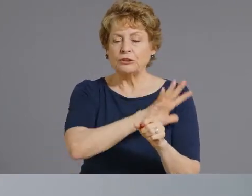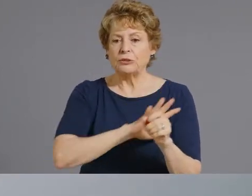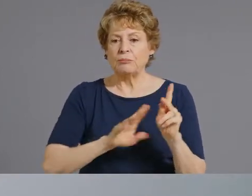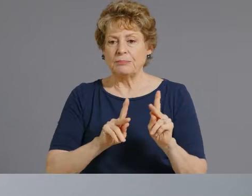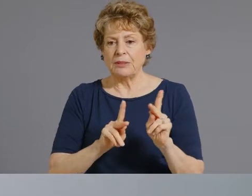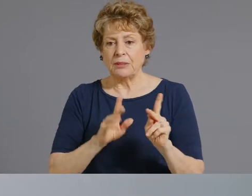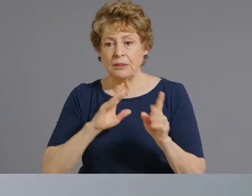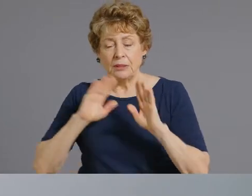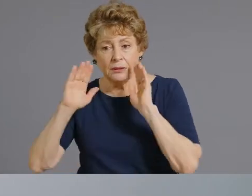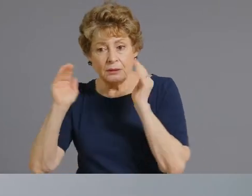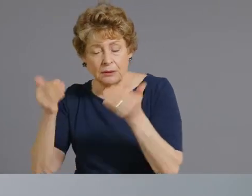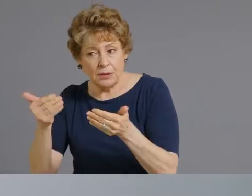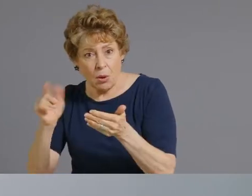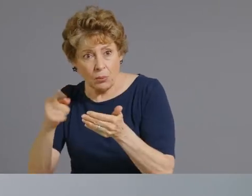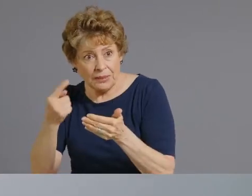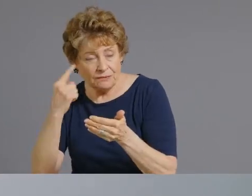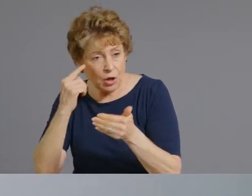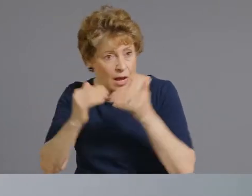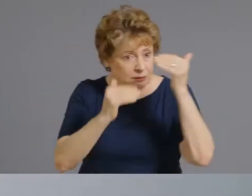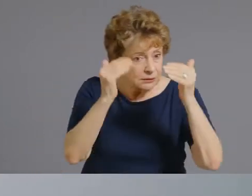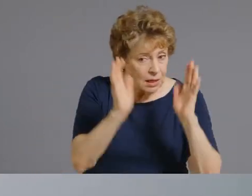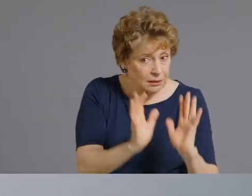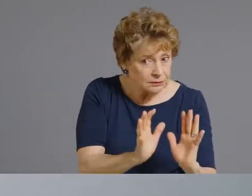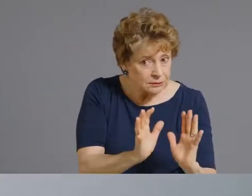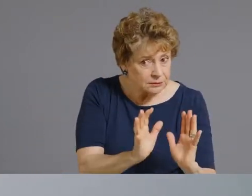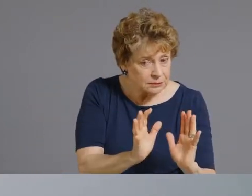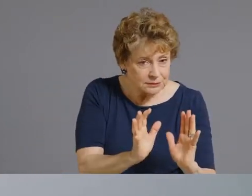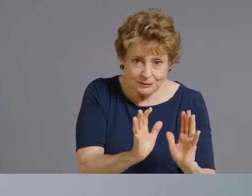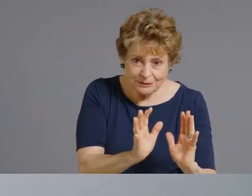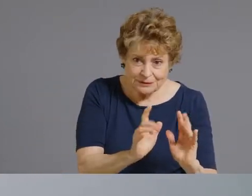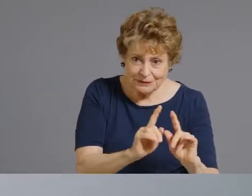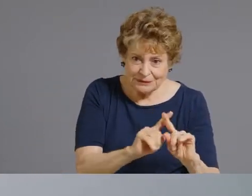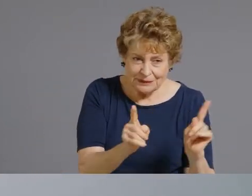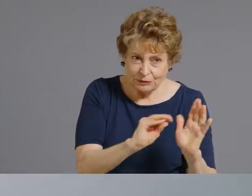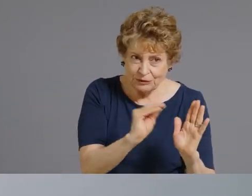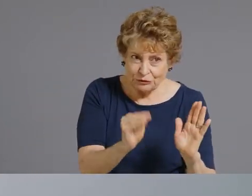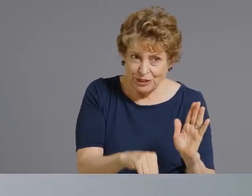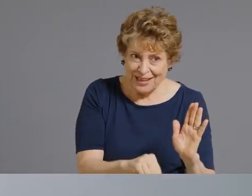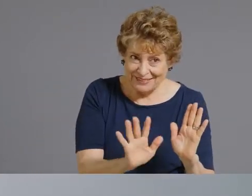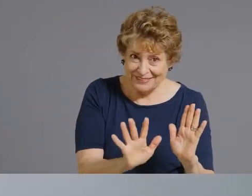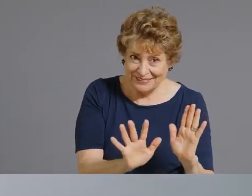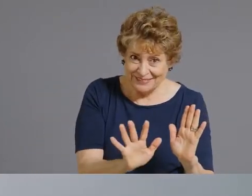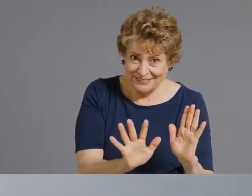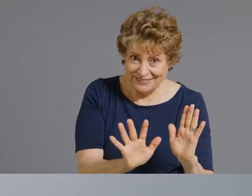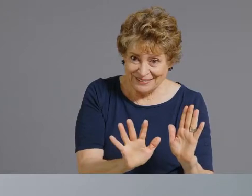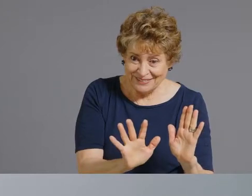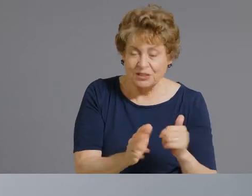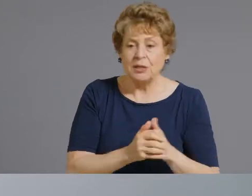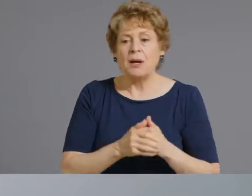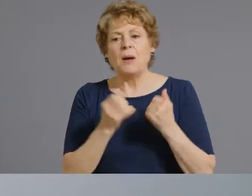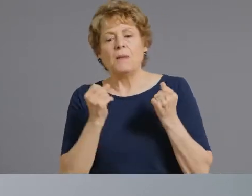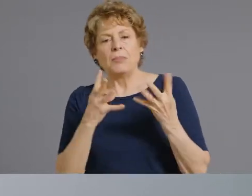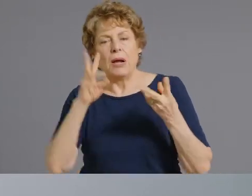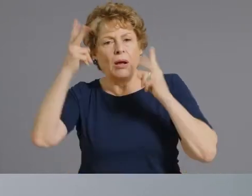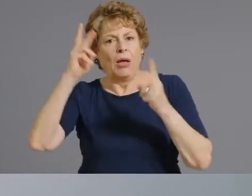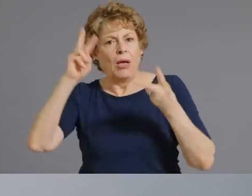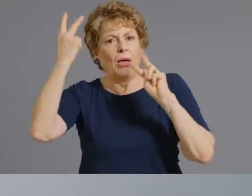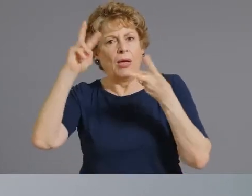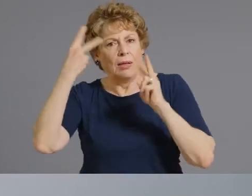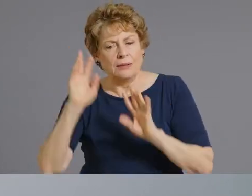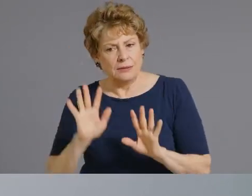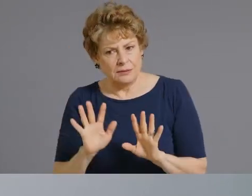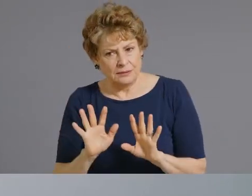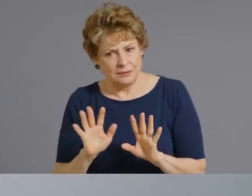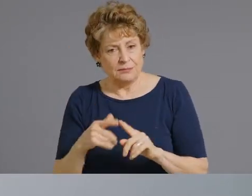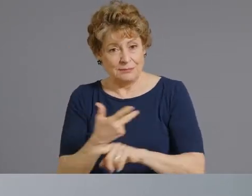eligible population you know we continue to work we know that there's a lot of misperceptions out about the vaccine we know that